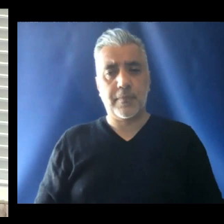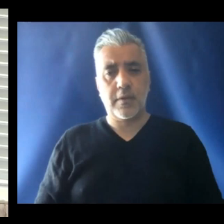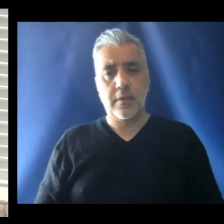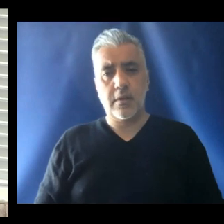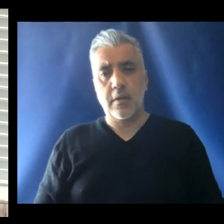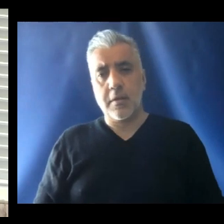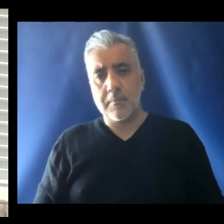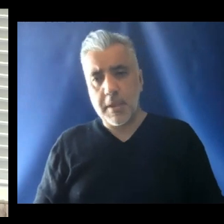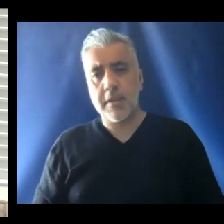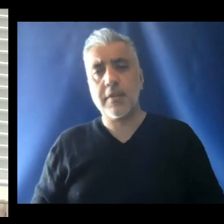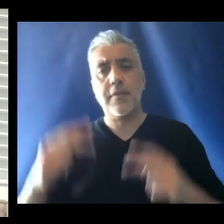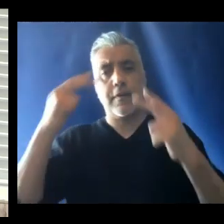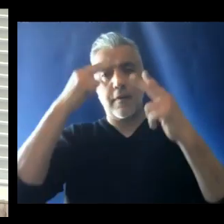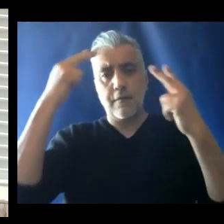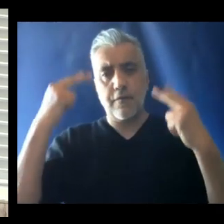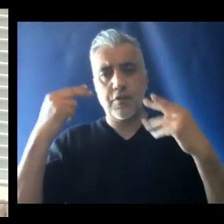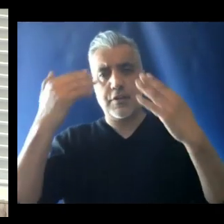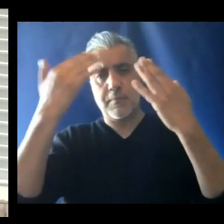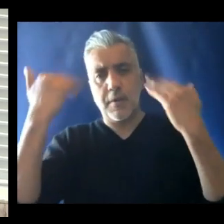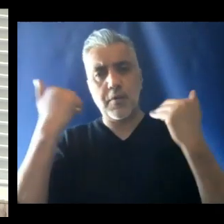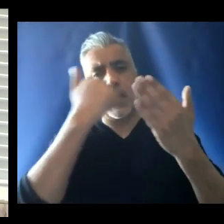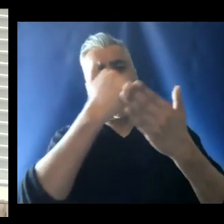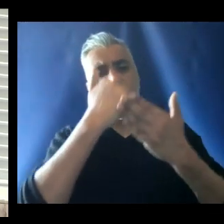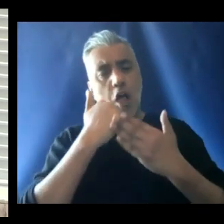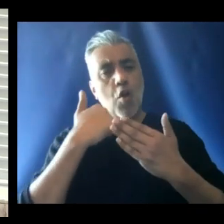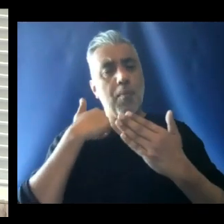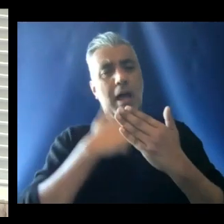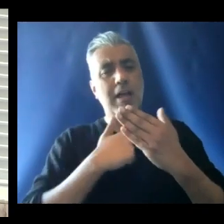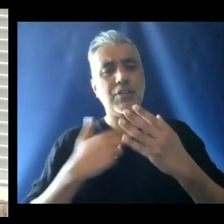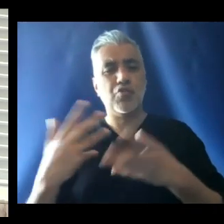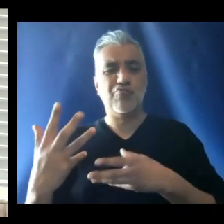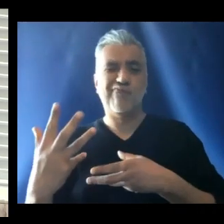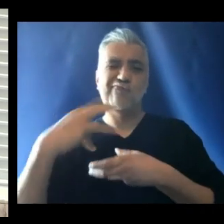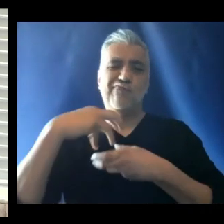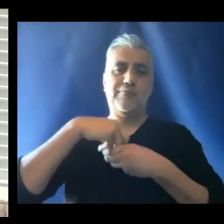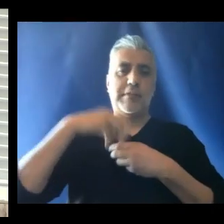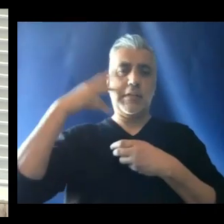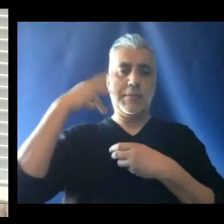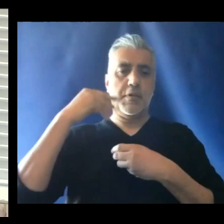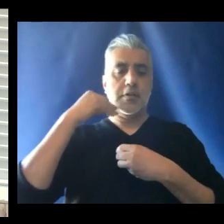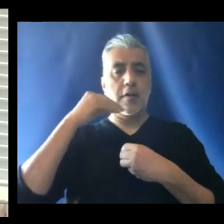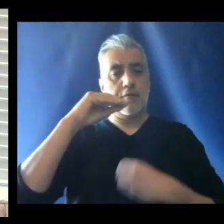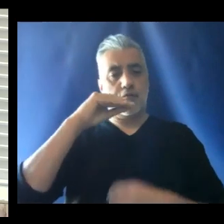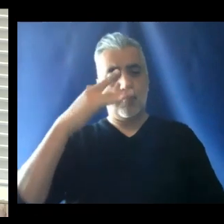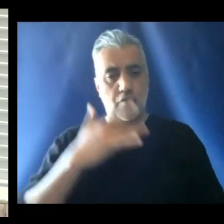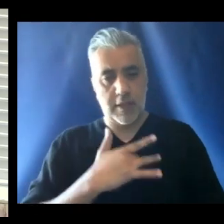may the Virgin Mary help us to live this experience of grace.